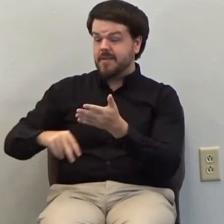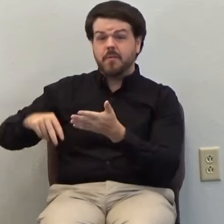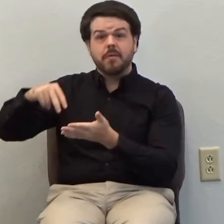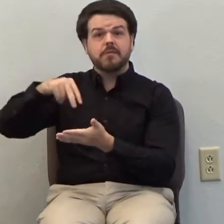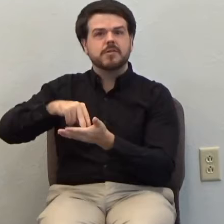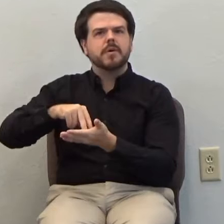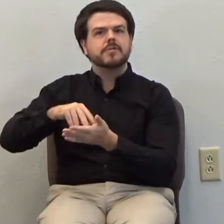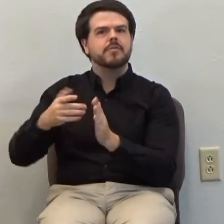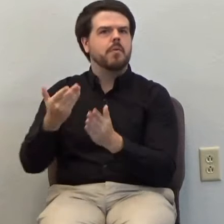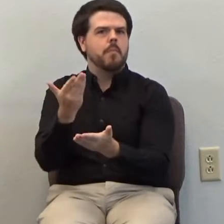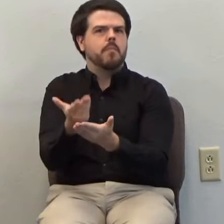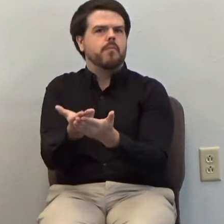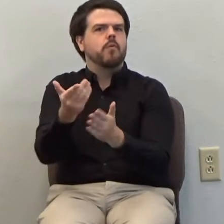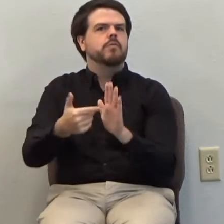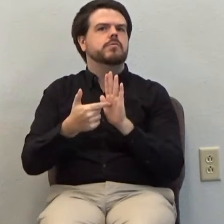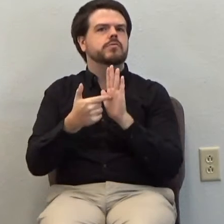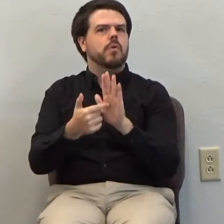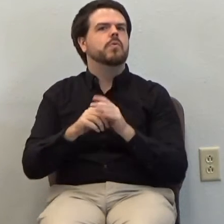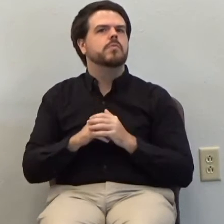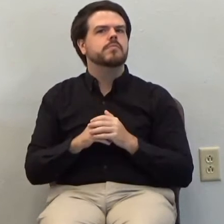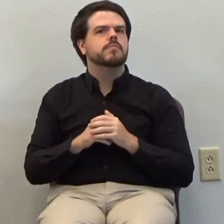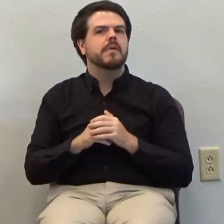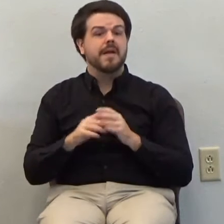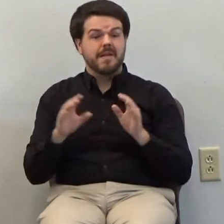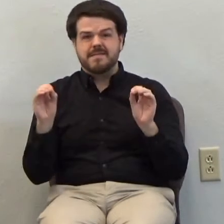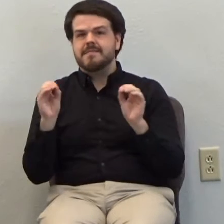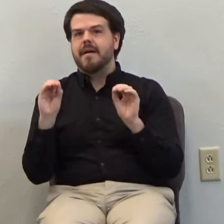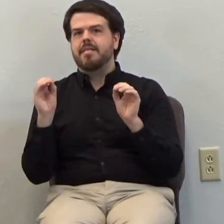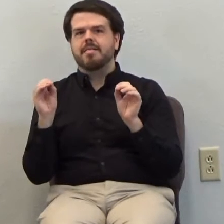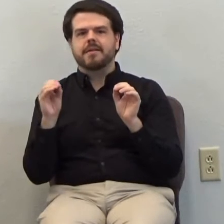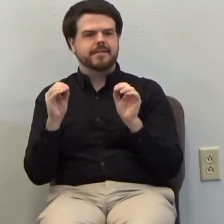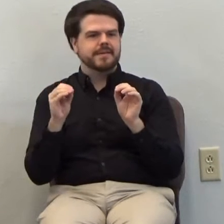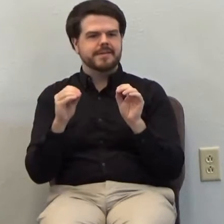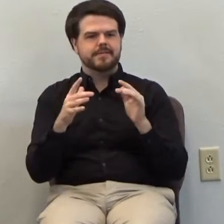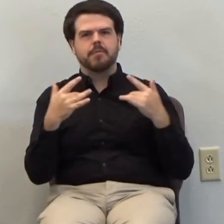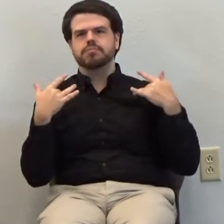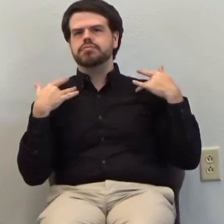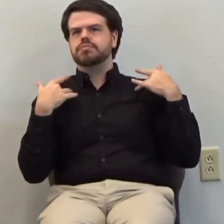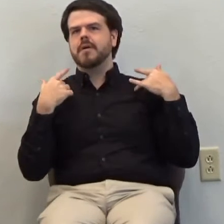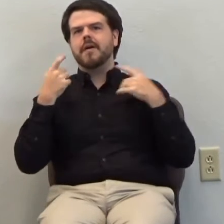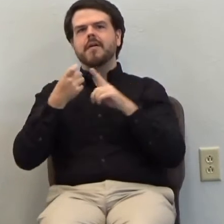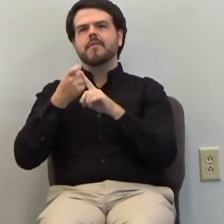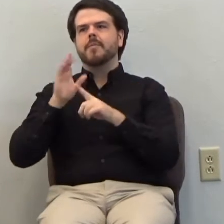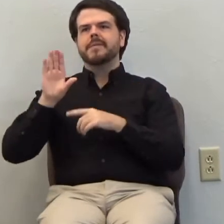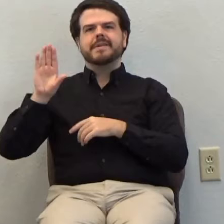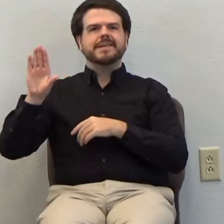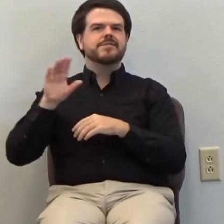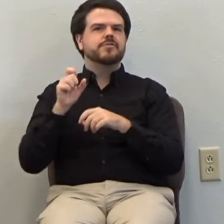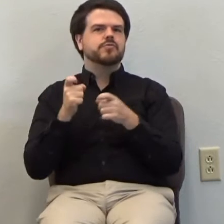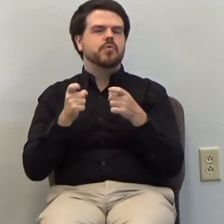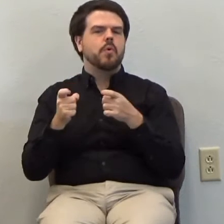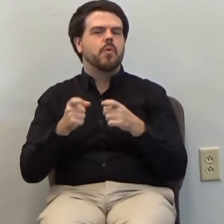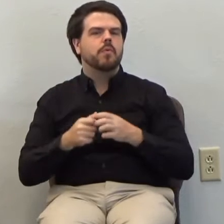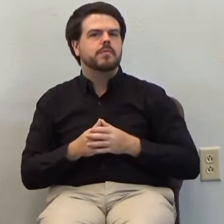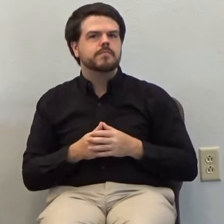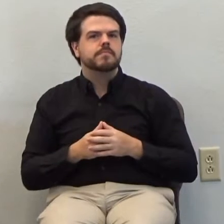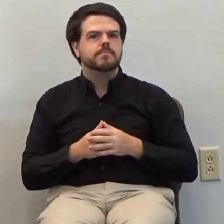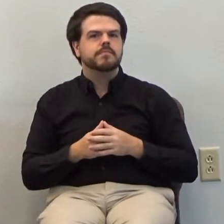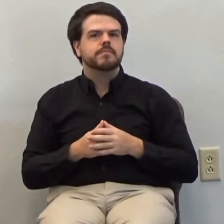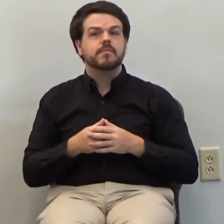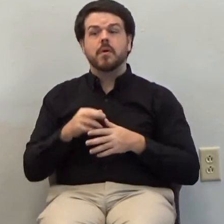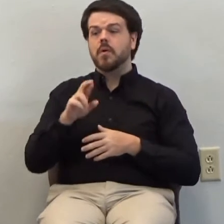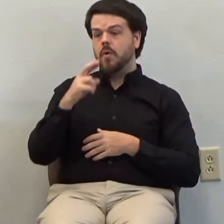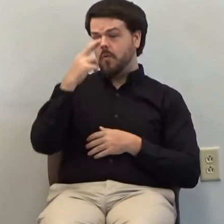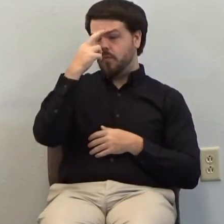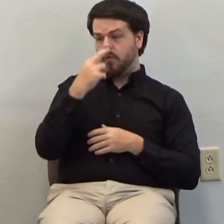Nothing is outside His realm. Nothing is outside of His control. As the Apostle Paul wrote in Romans